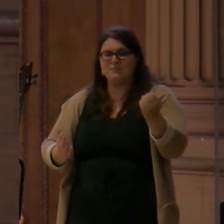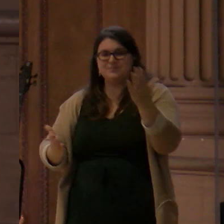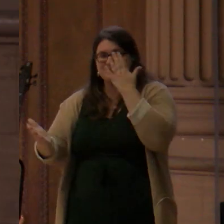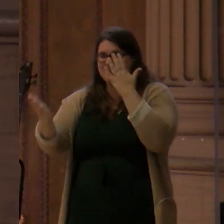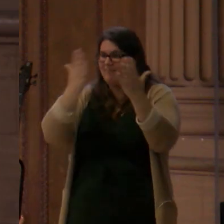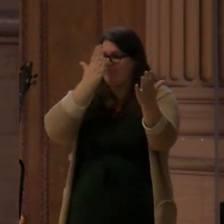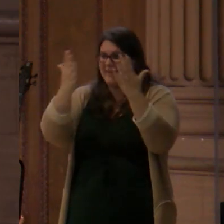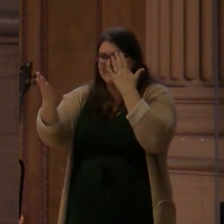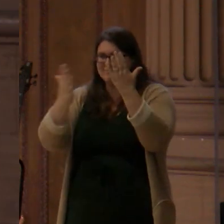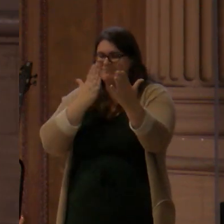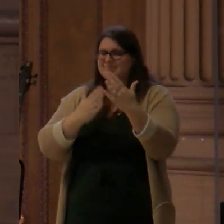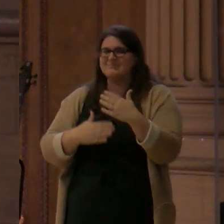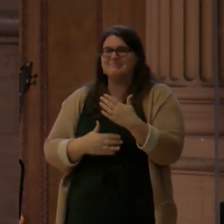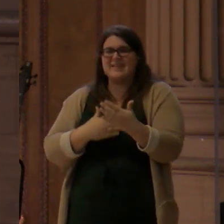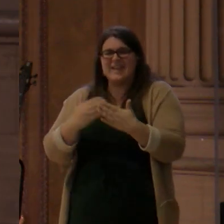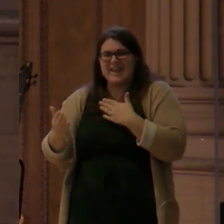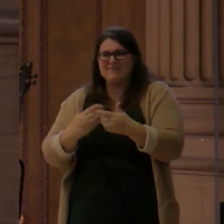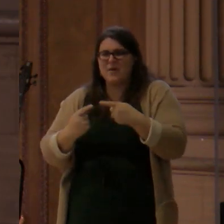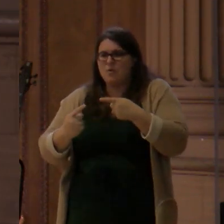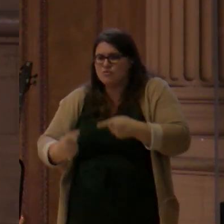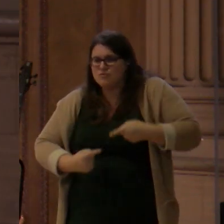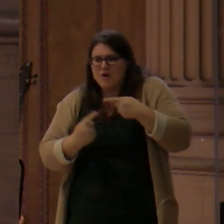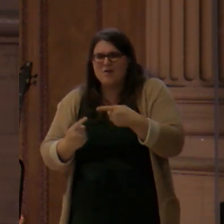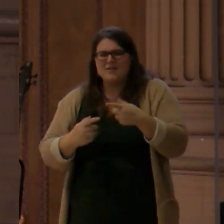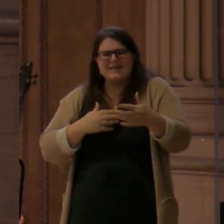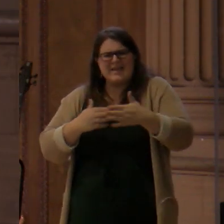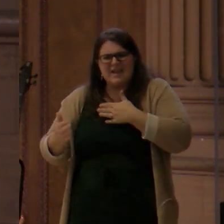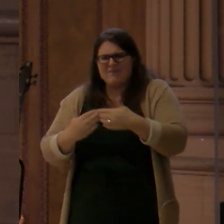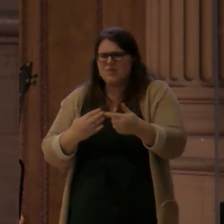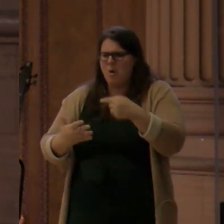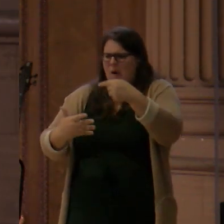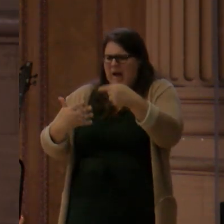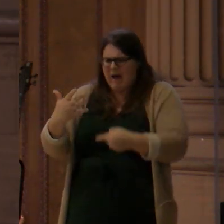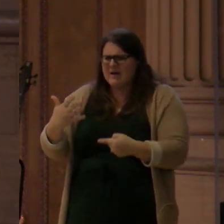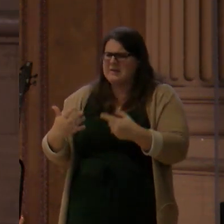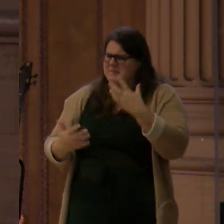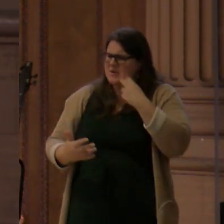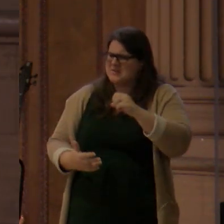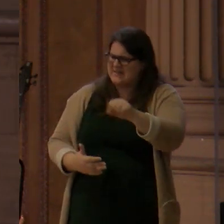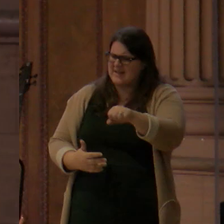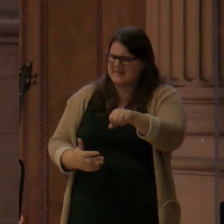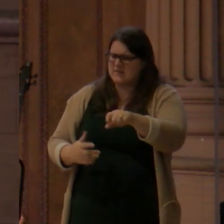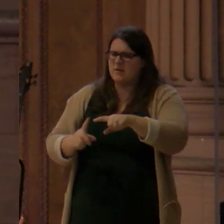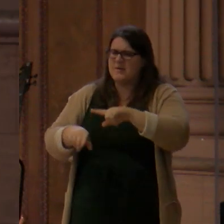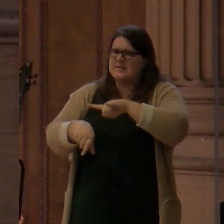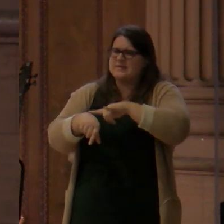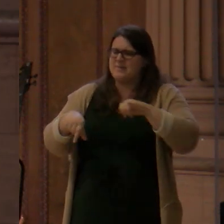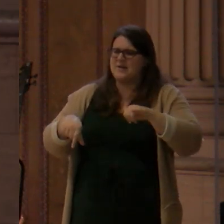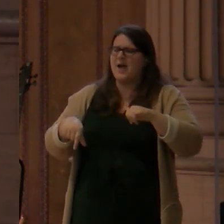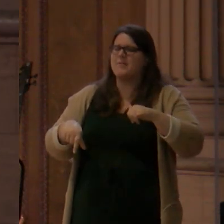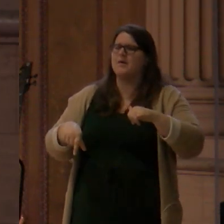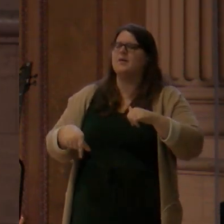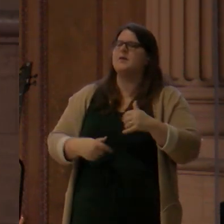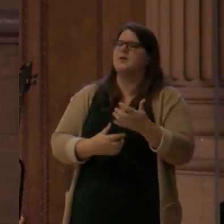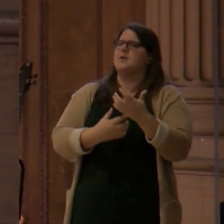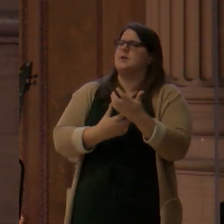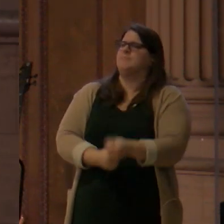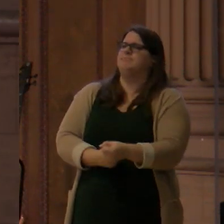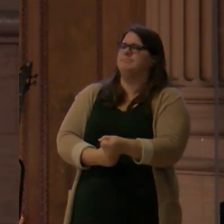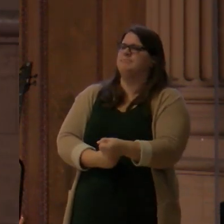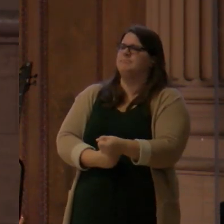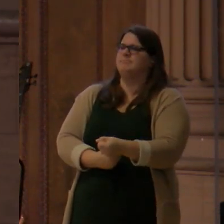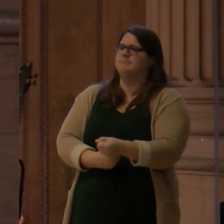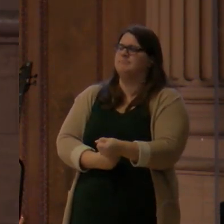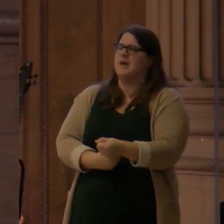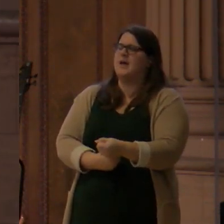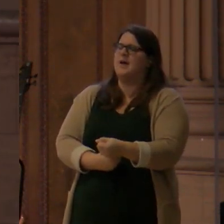rather than a prospect of defeat. You really can live that way. Never think that hope, when the Bible talks